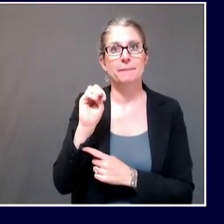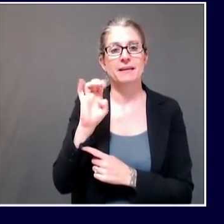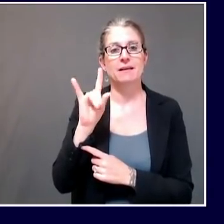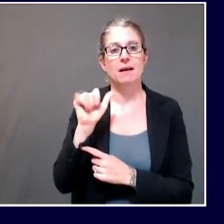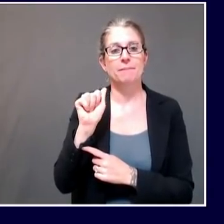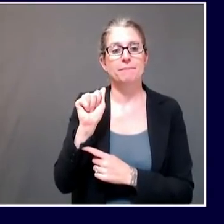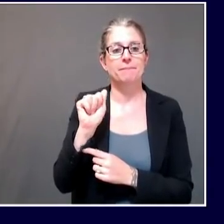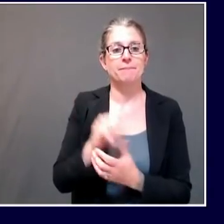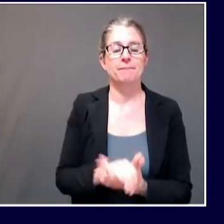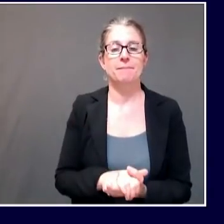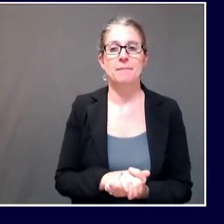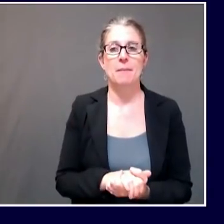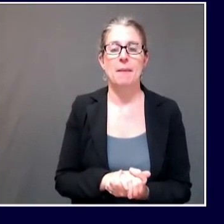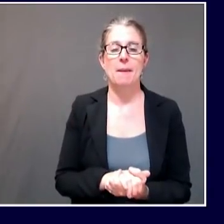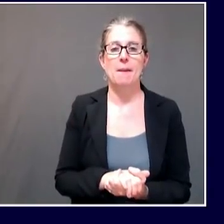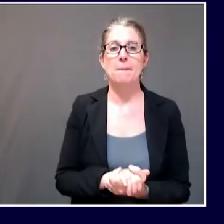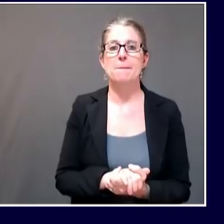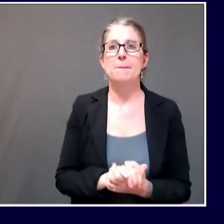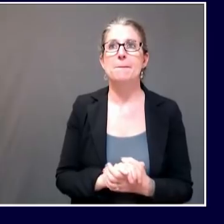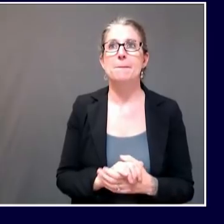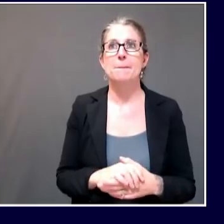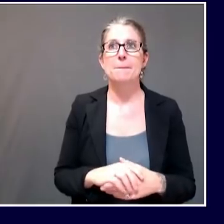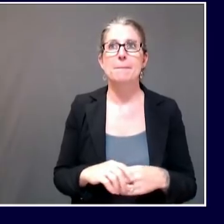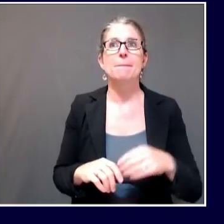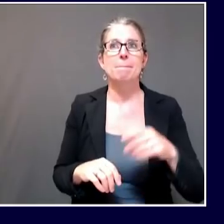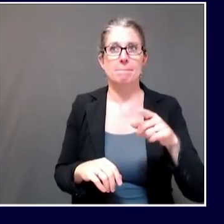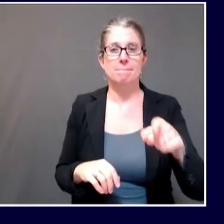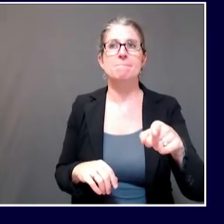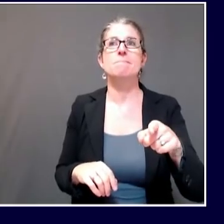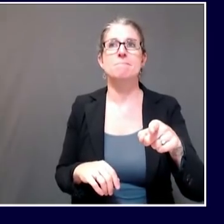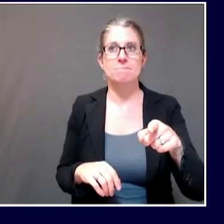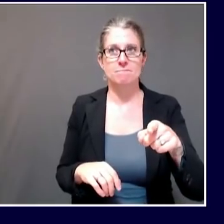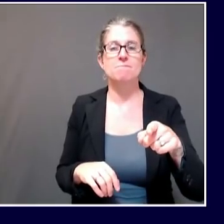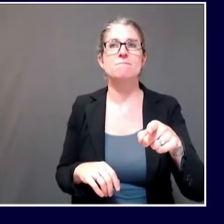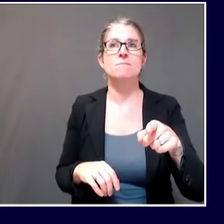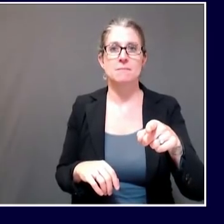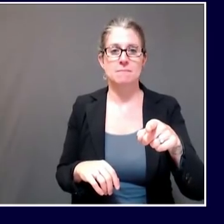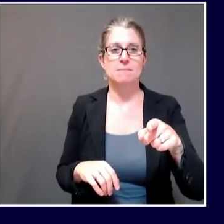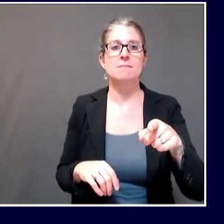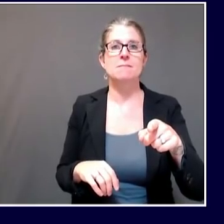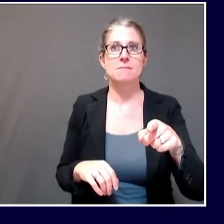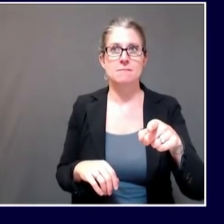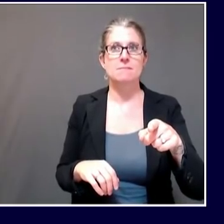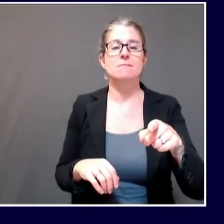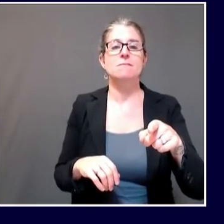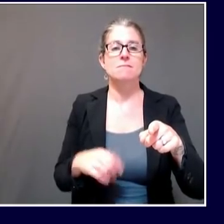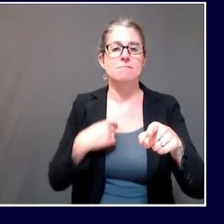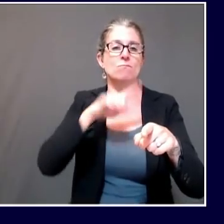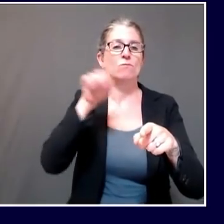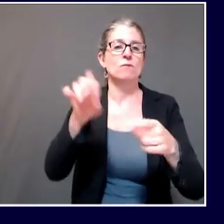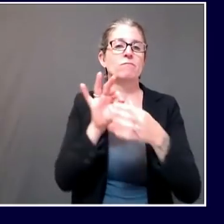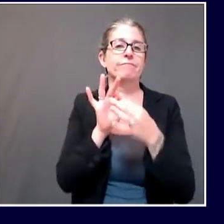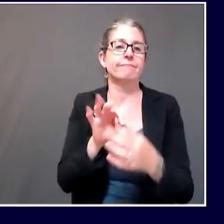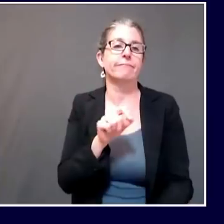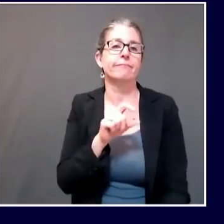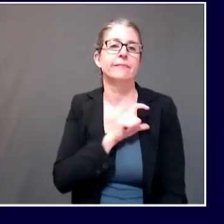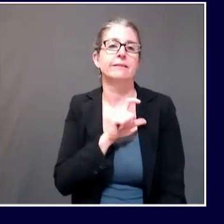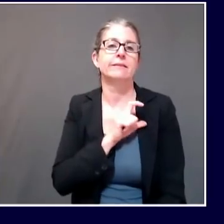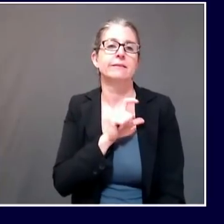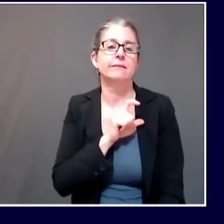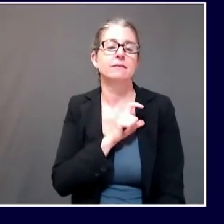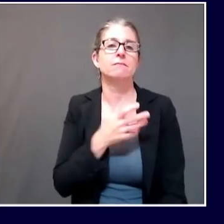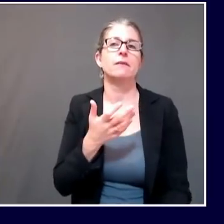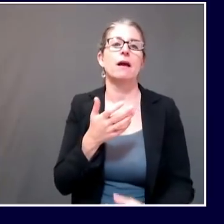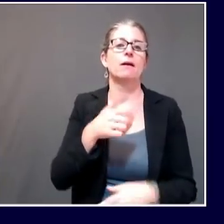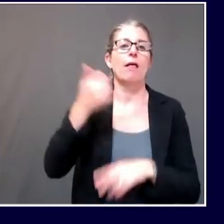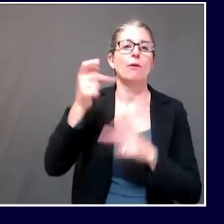matters specifically as it pertains to religious organizations like Calvary Baptist Church. You mentioned earlier this afternoon on Maine Calling